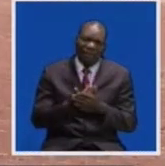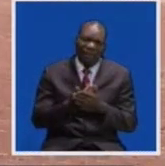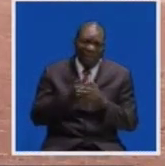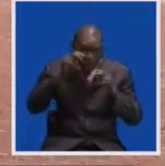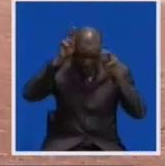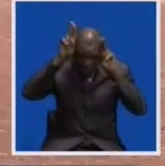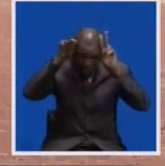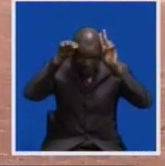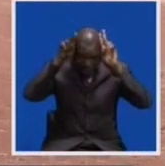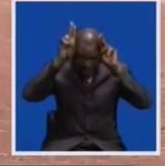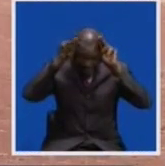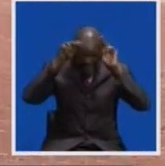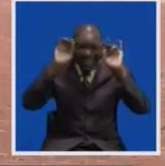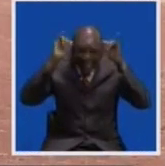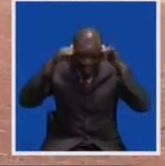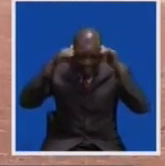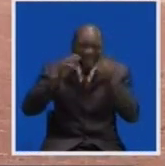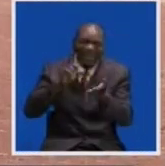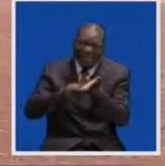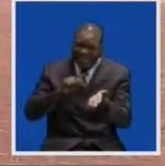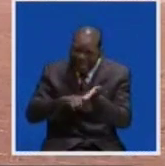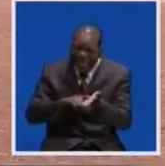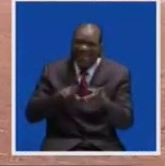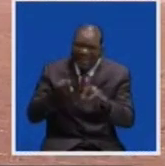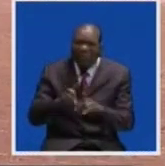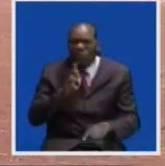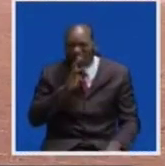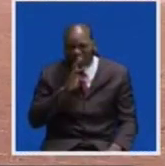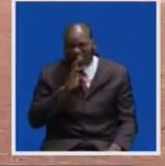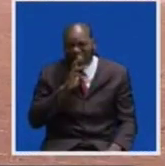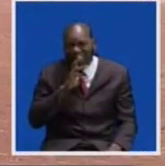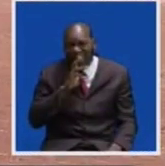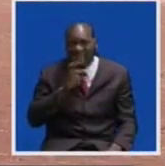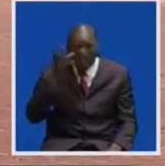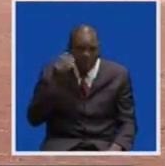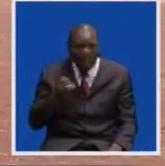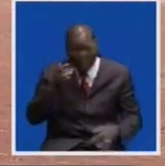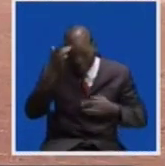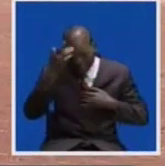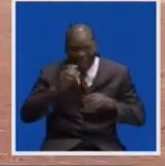We share the same water point with animals. There is an outbreak of Bilhazia.